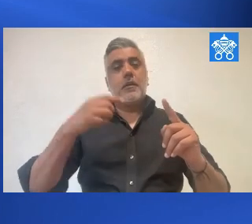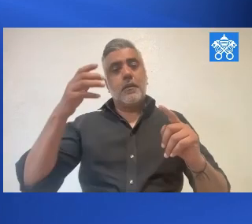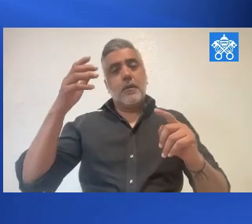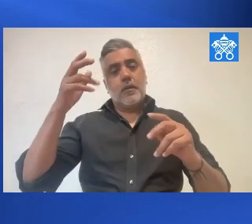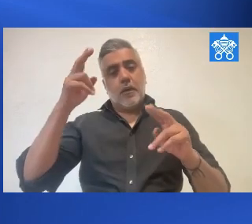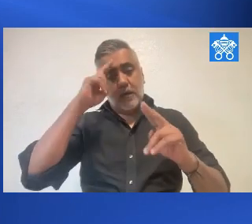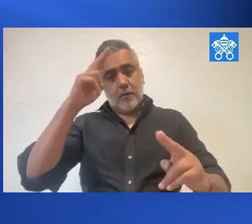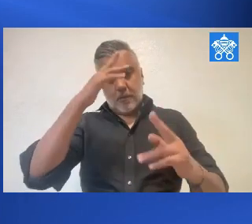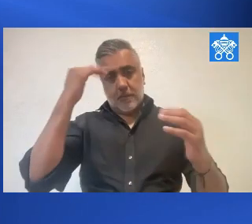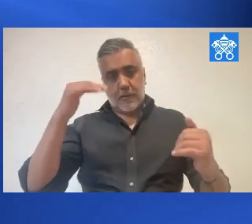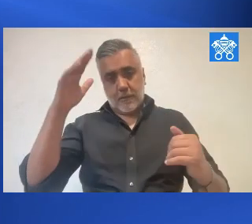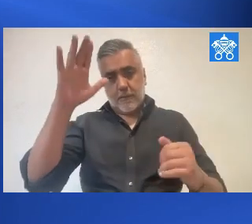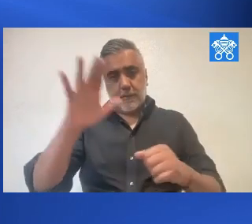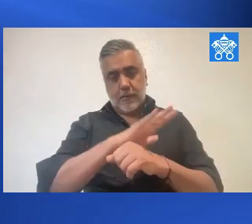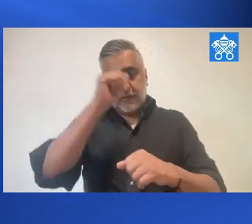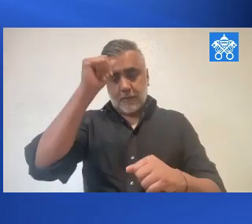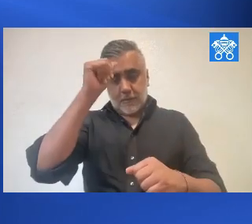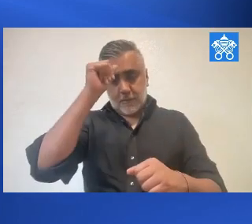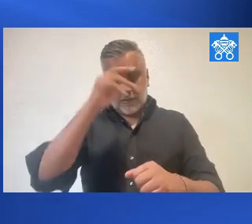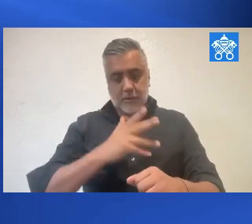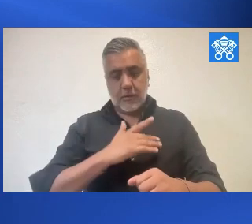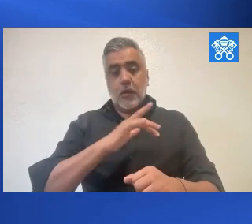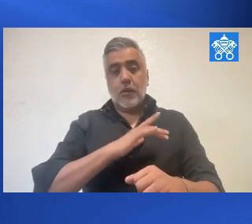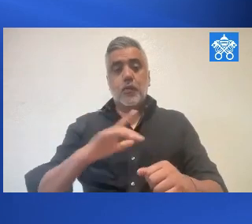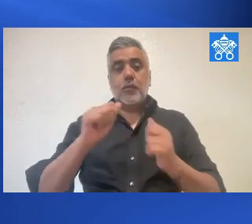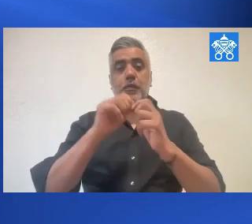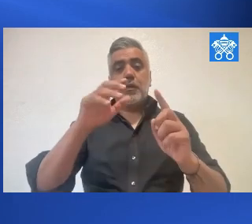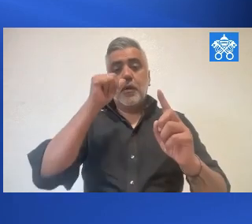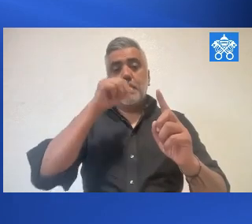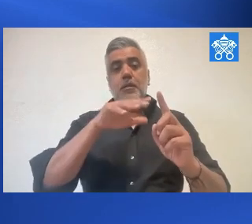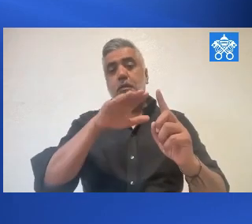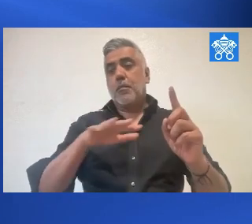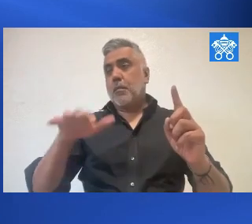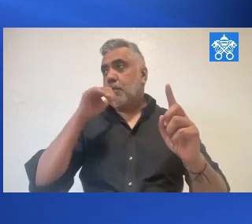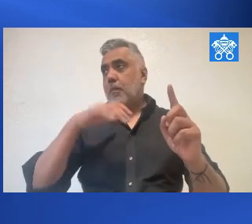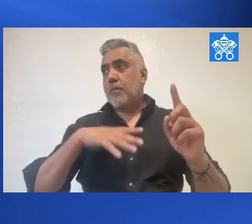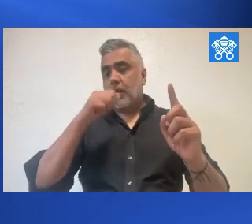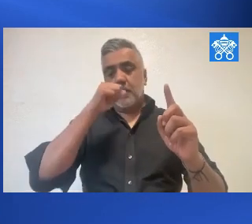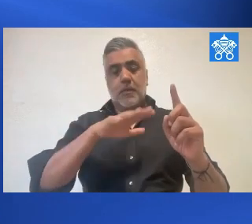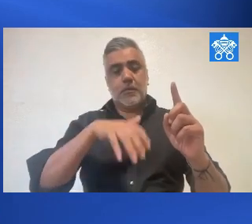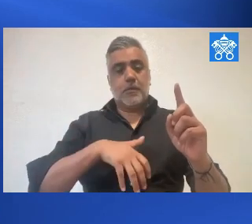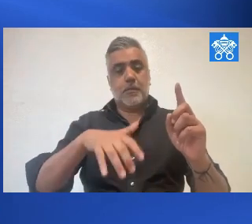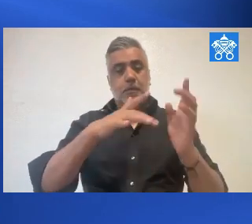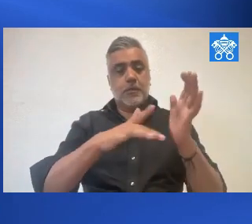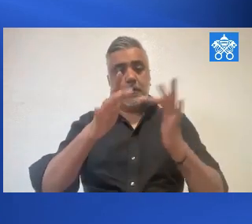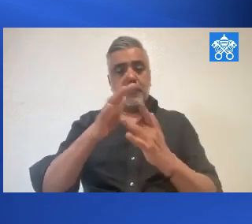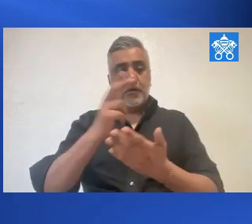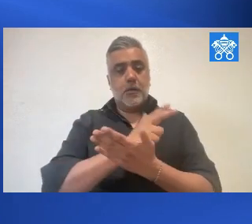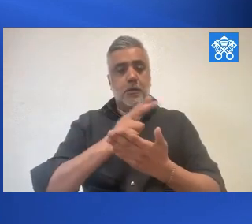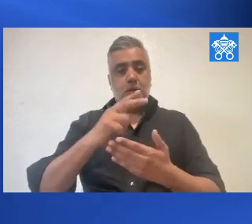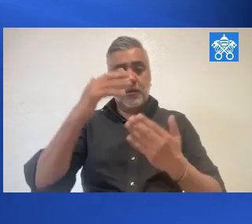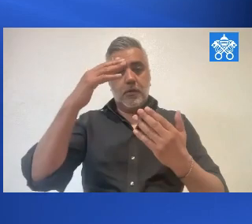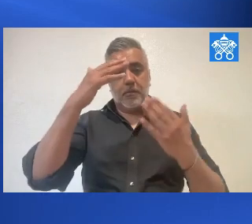Ave Maria, gratia plena, Dominus Tecum, benedicta tui mulieribus, et benedicto fruttu ventis tui Iesus. Santa Maria, Mater